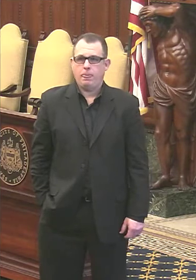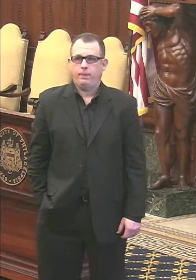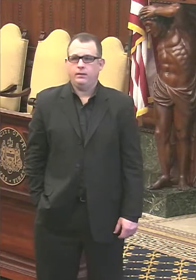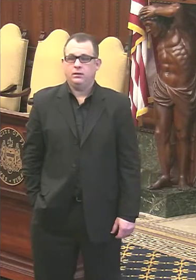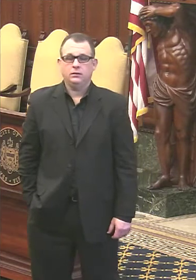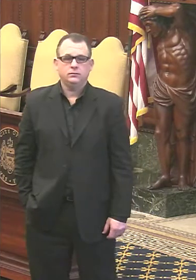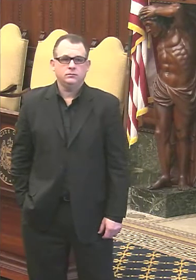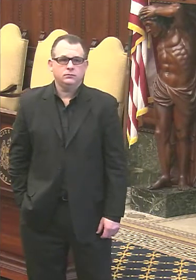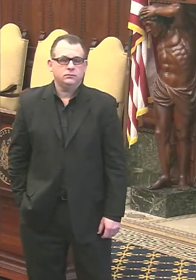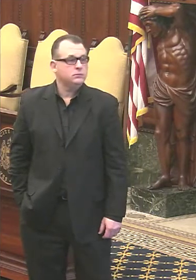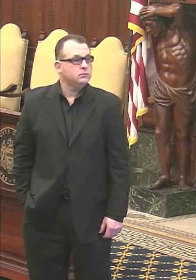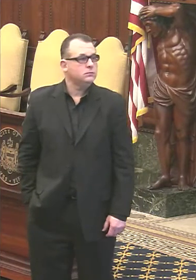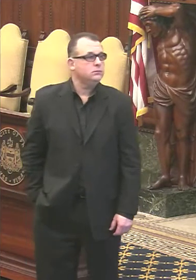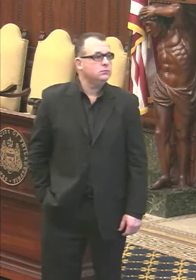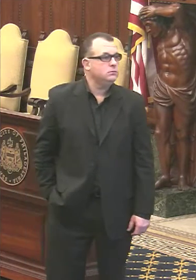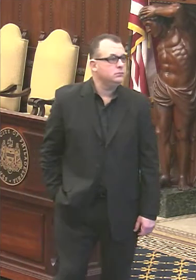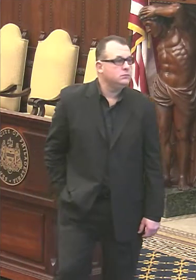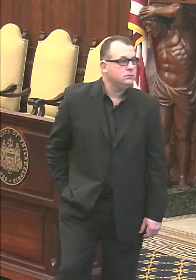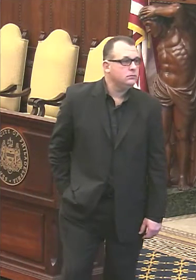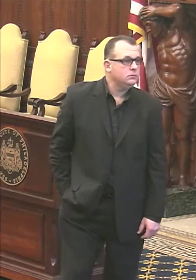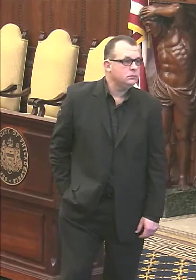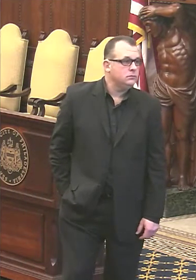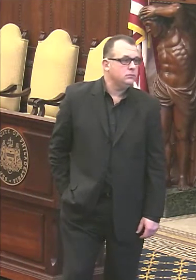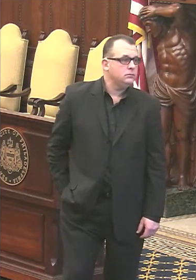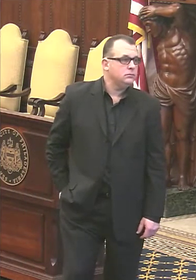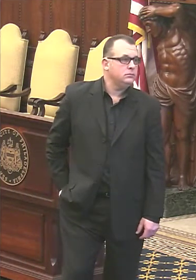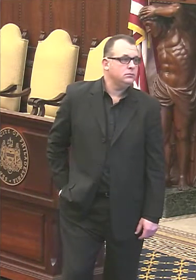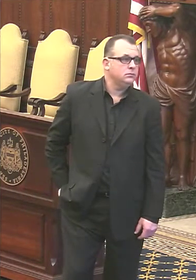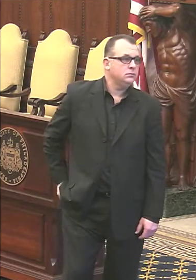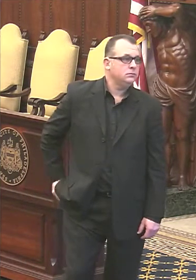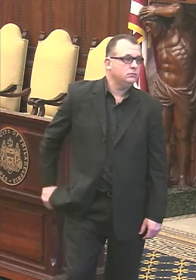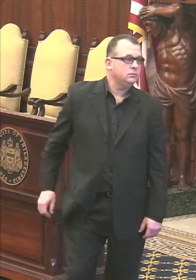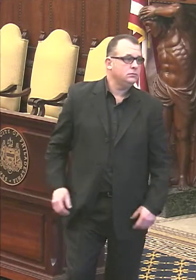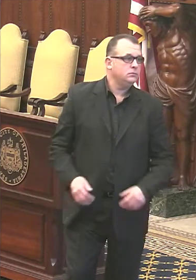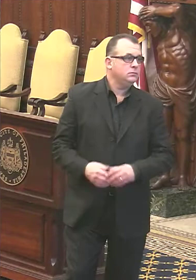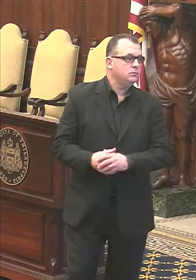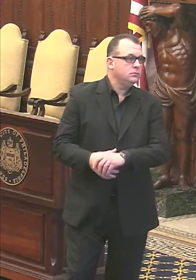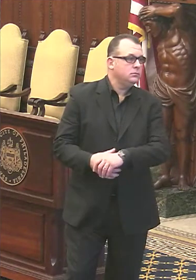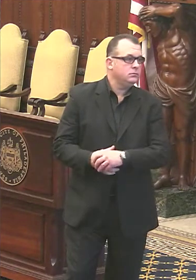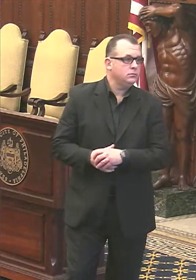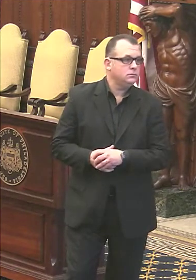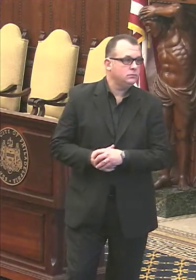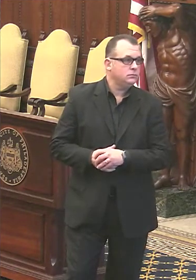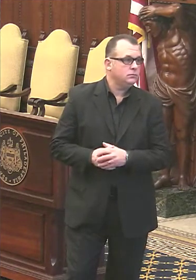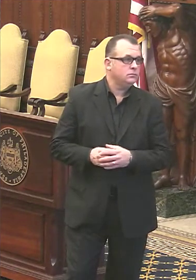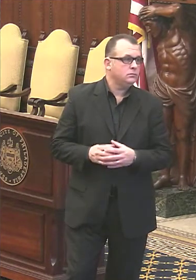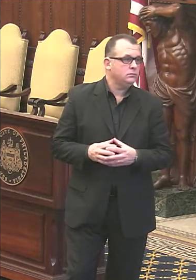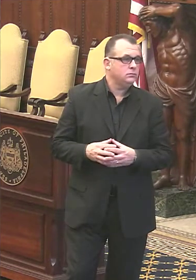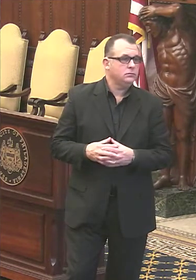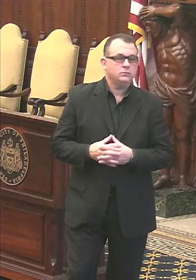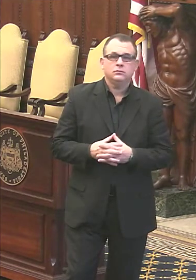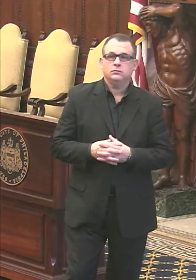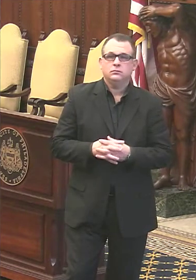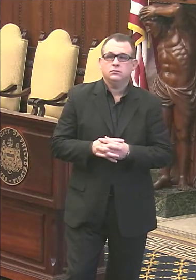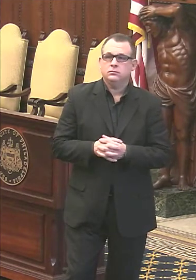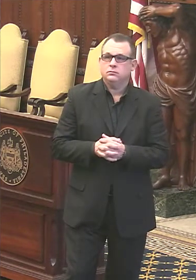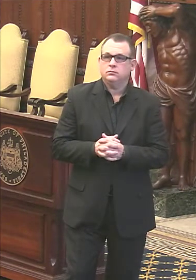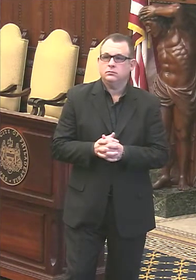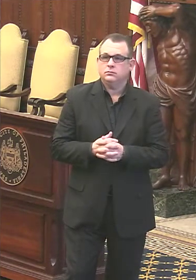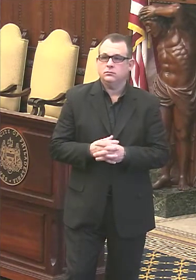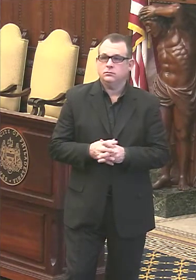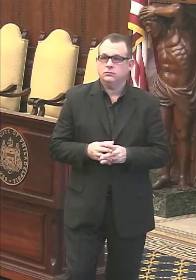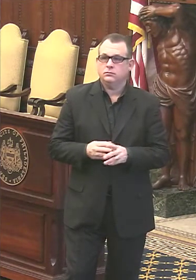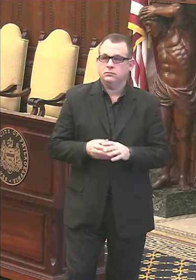city health And there are clinics that provide services specifically to Latin community. And they're going to have the vaccine